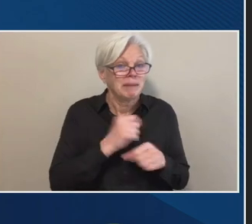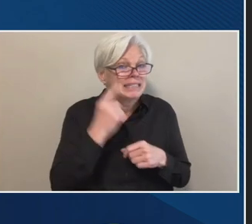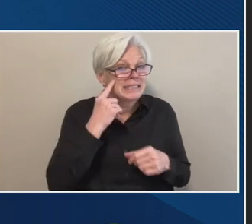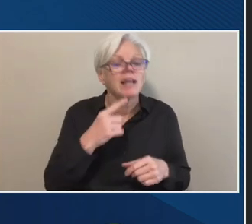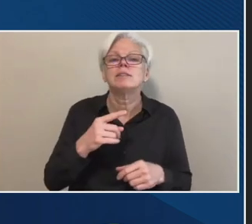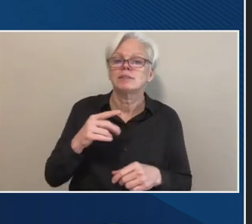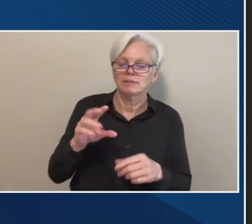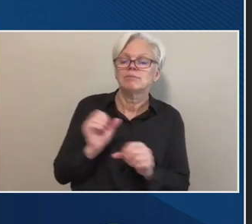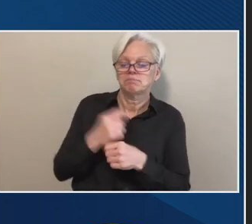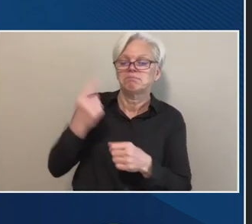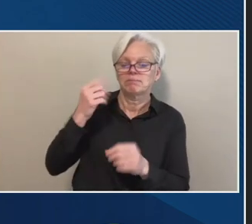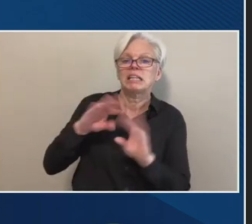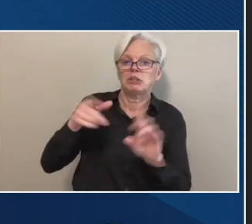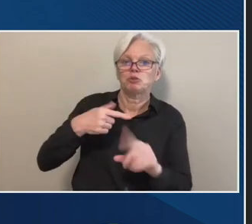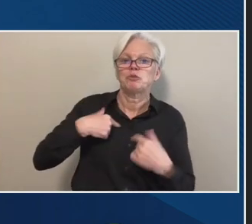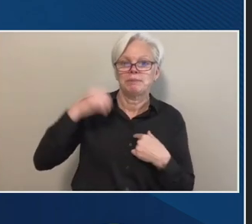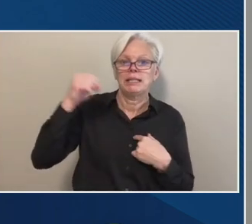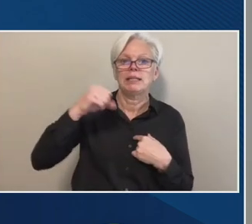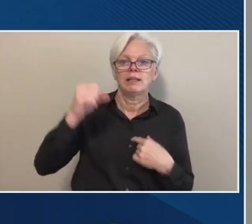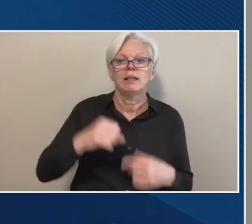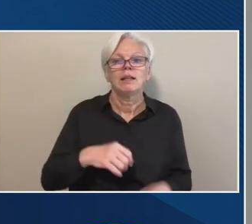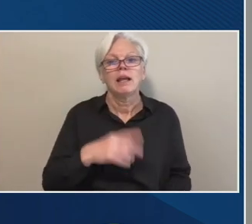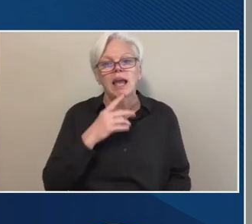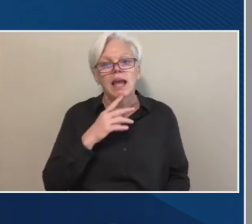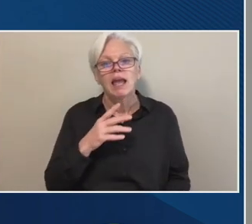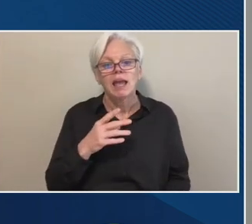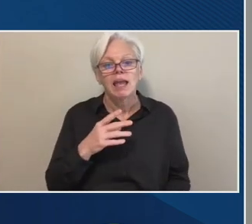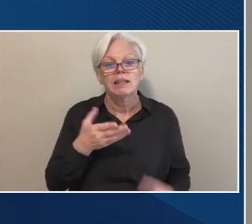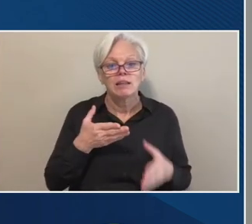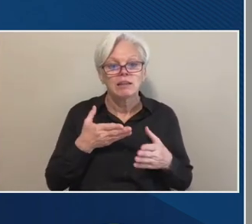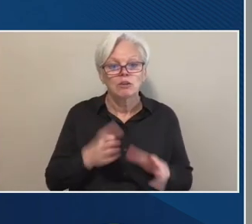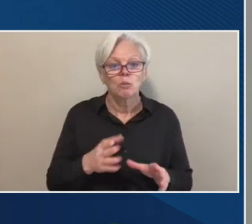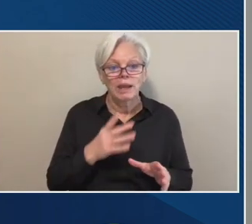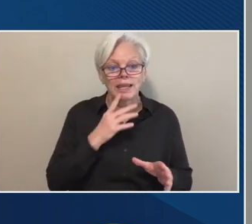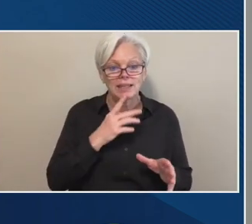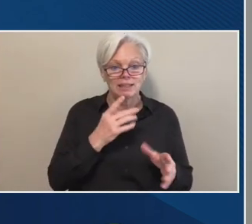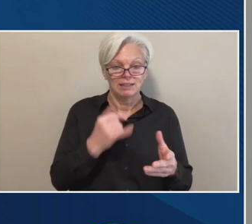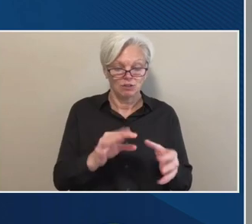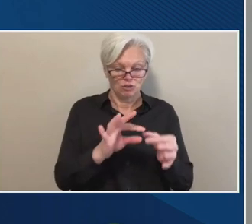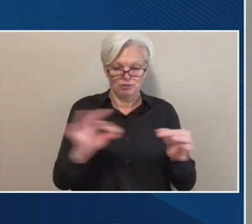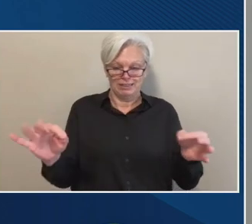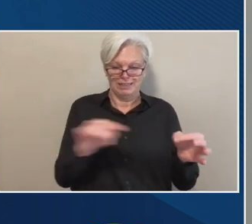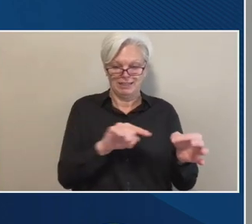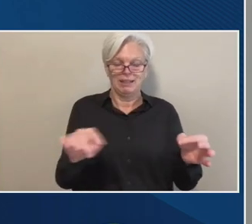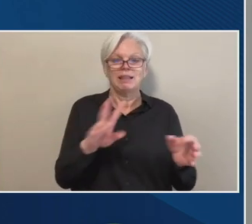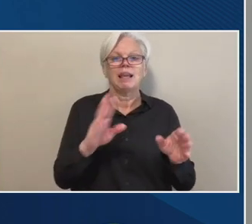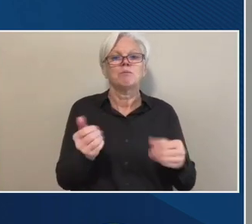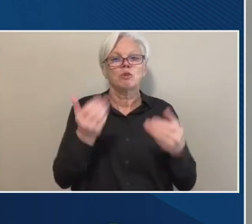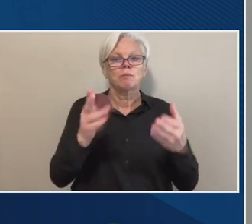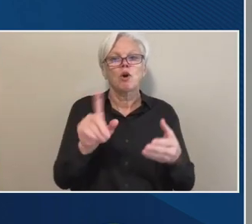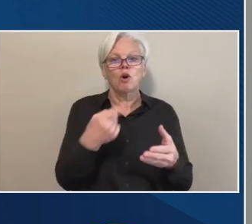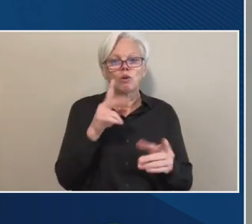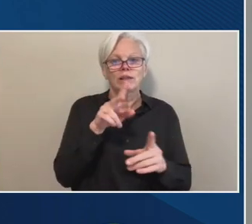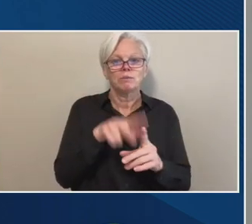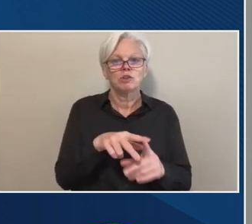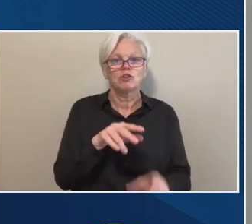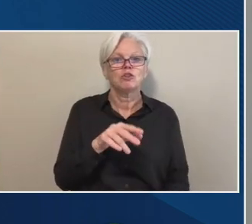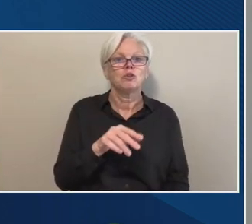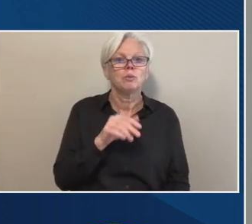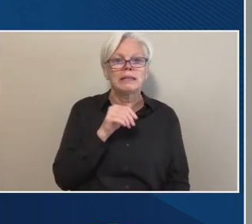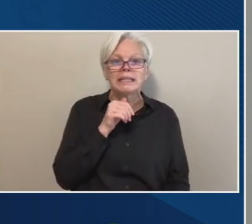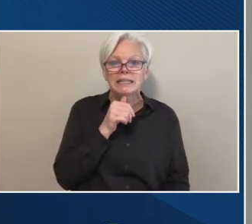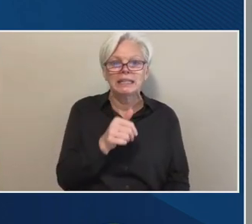to clarify, um, at least as, as currently worded, the proposal would only apply, uh, in involuntary transfer